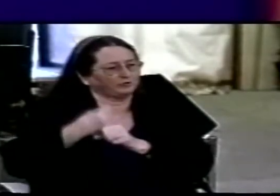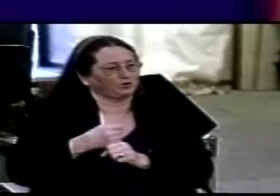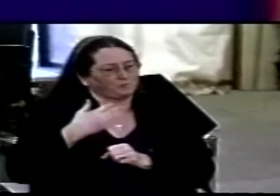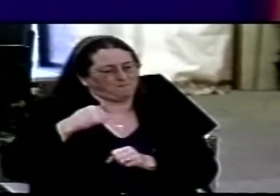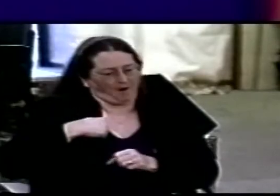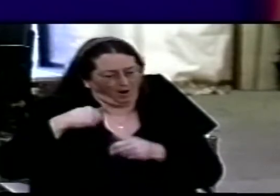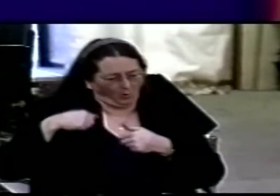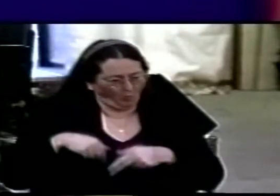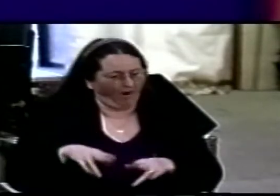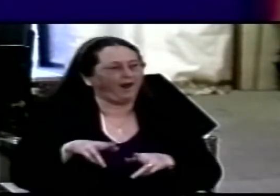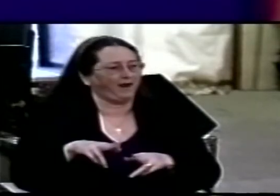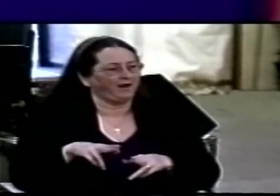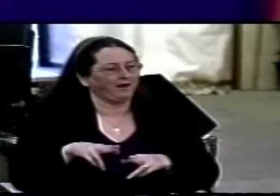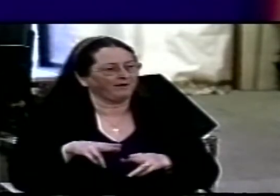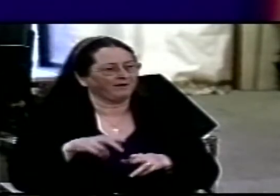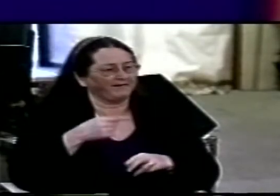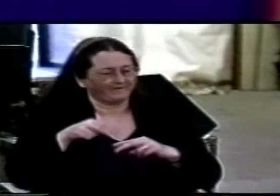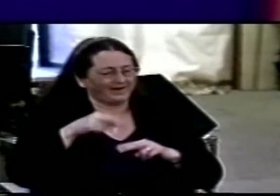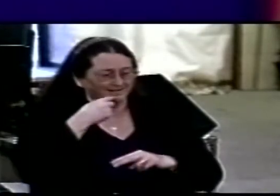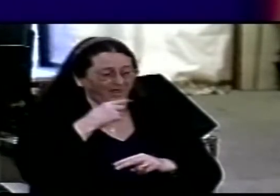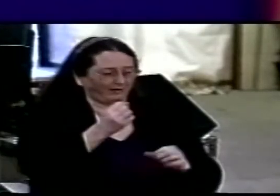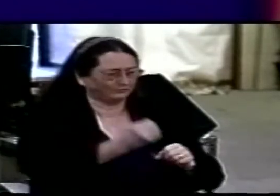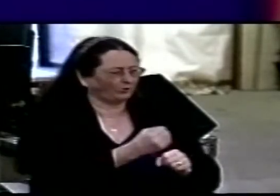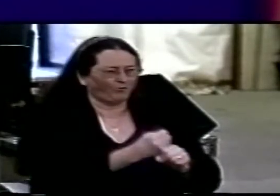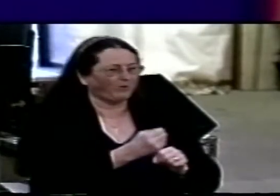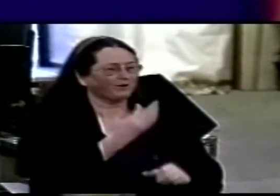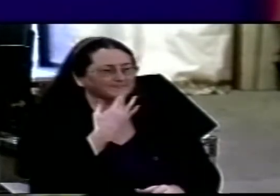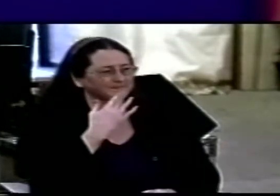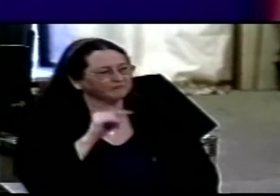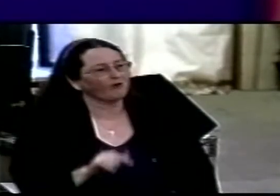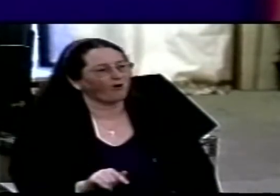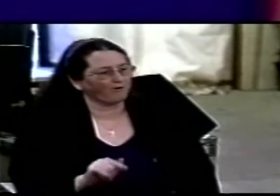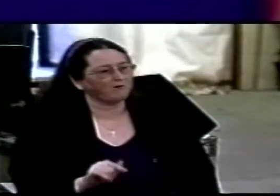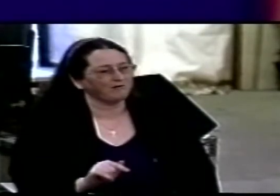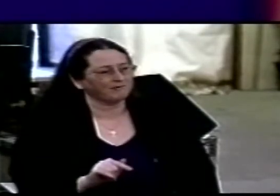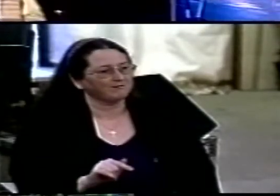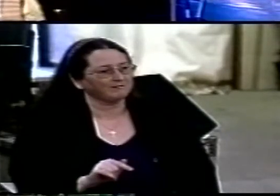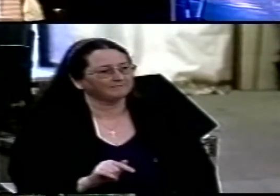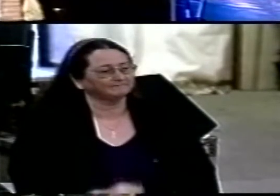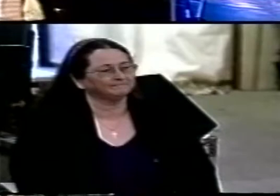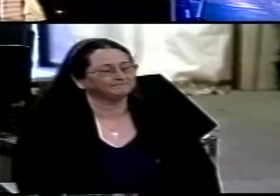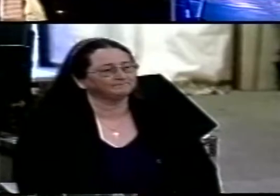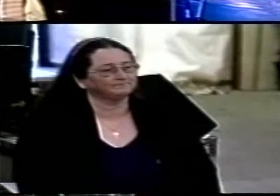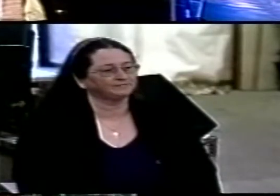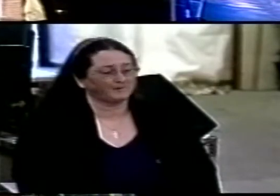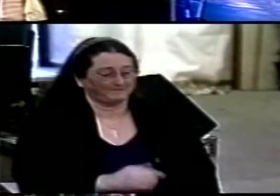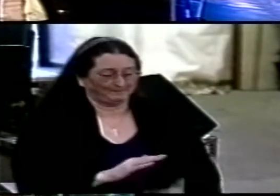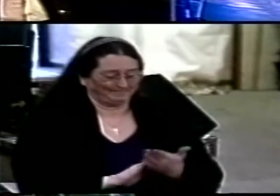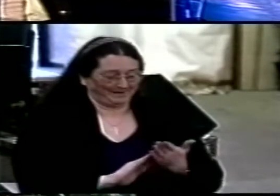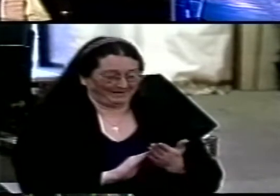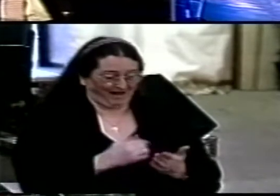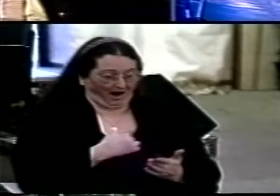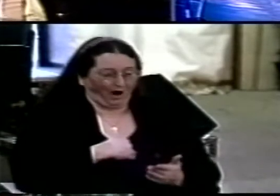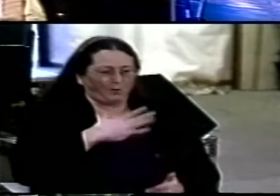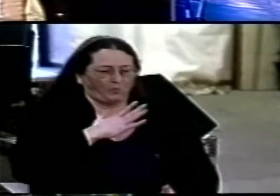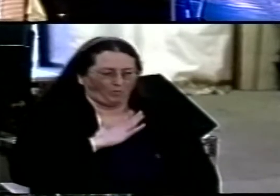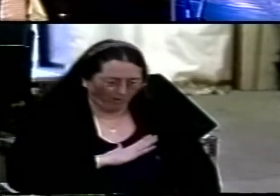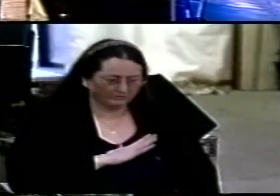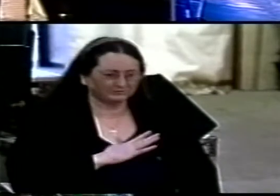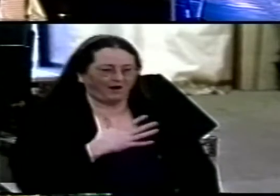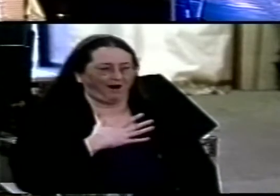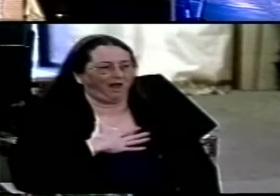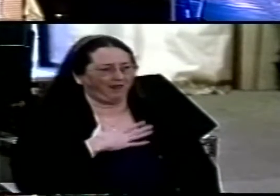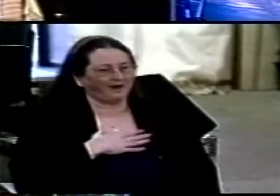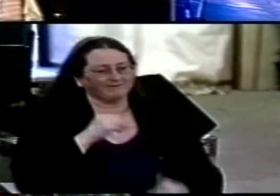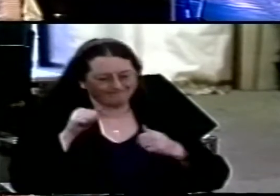my exclusion of you along the terms of reference I have determined by myself